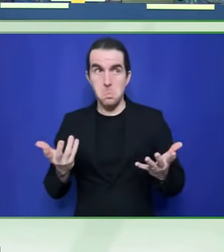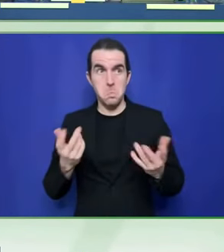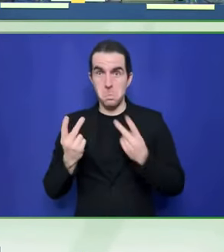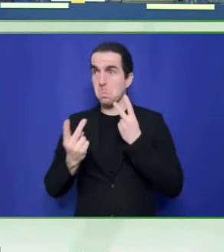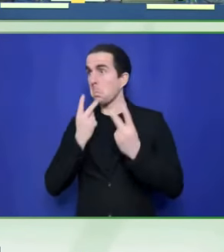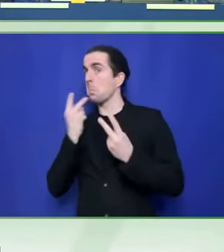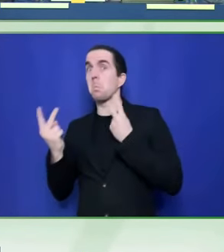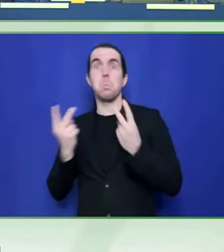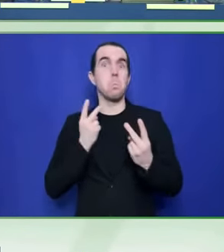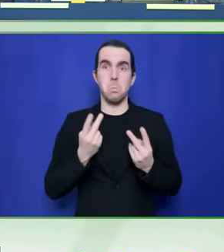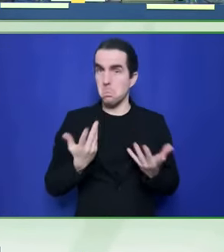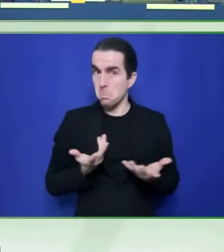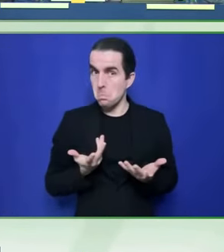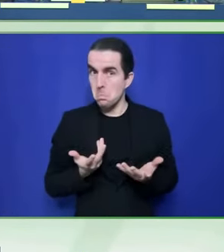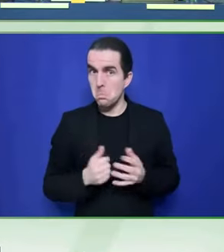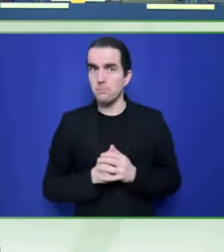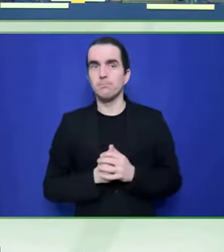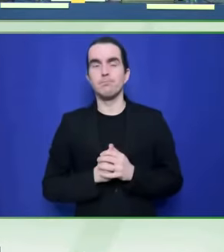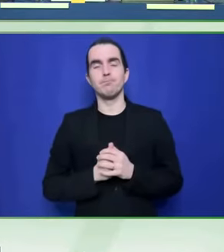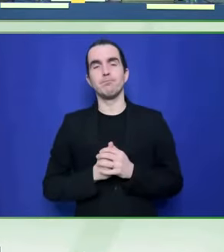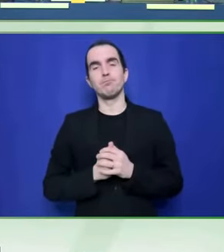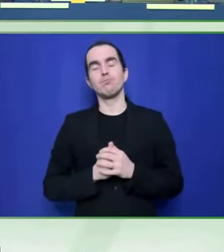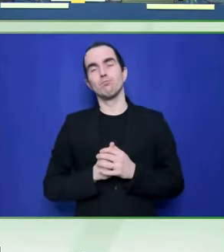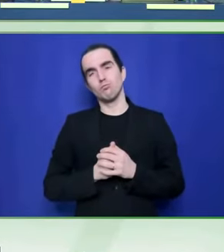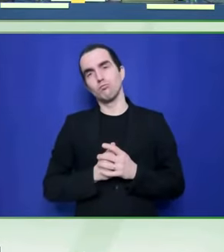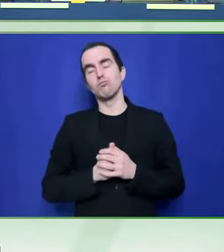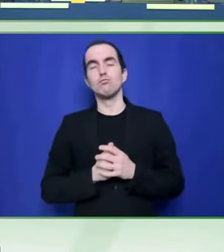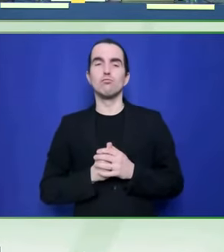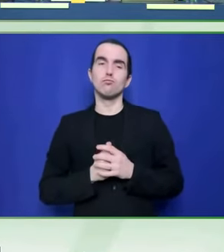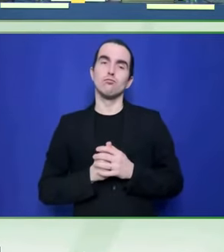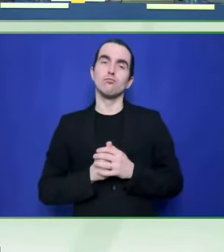And then I think I already mentioned about the data issue.